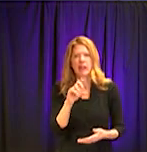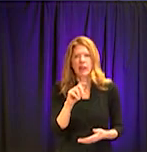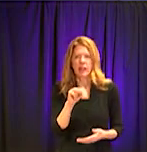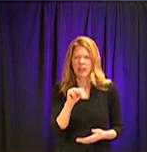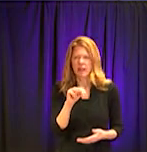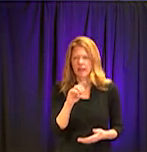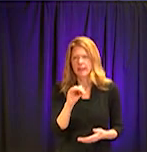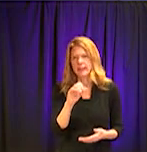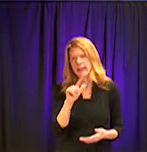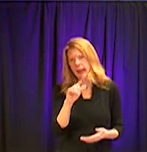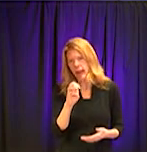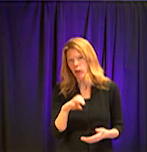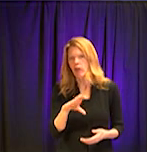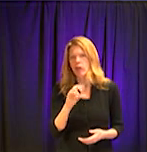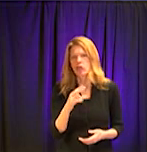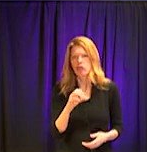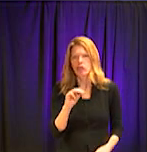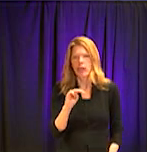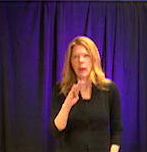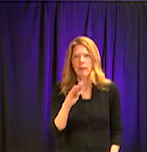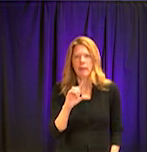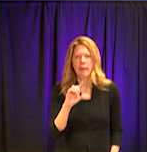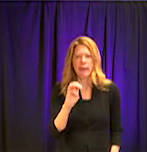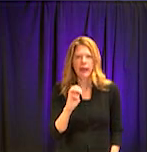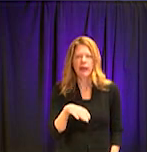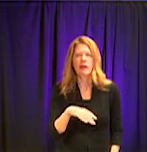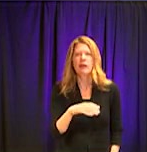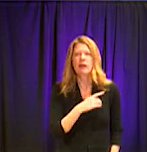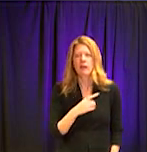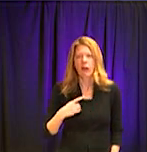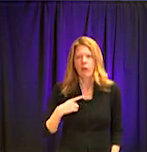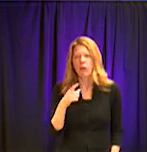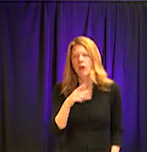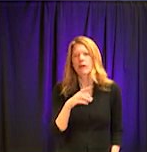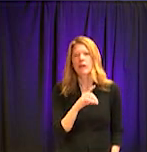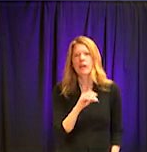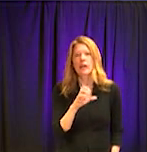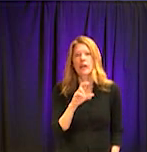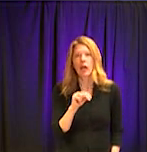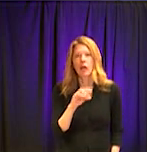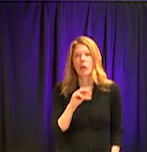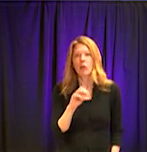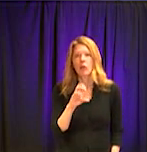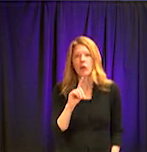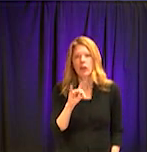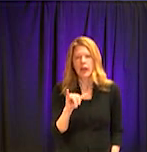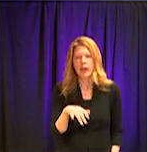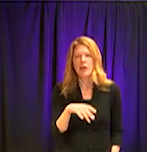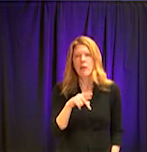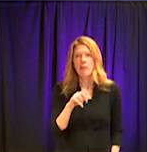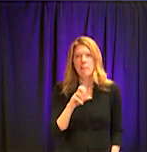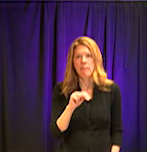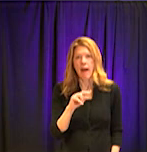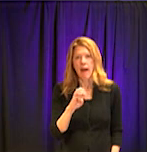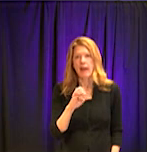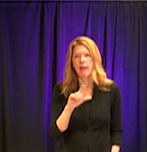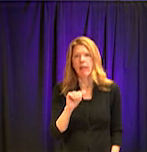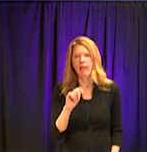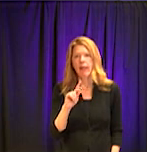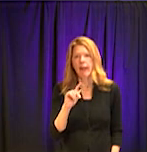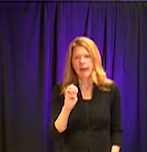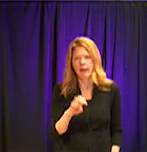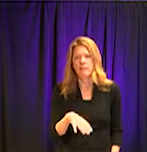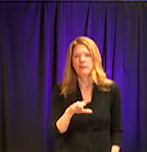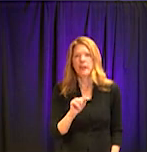Brookhaven, Chamblee, Clarkston, Decatur, Doraville, Dunwoody, Lithonia, Pine Lake, Stone Mountain, Stonecrest, and Tucker.